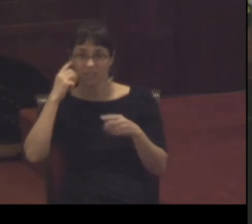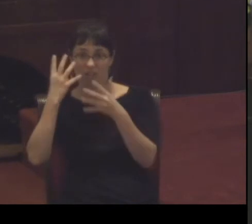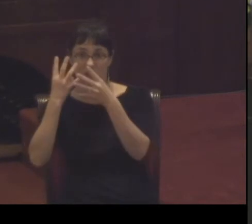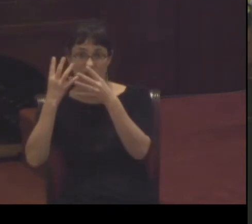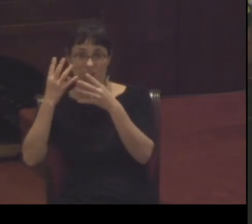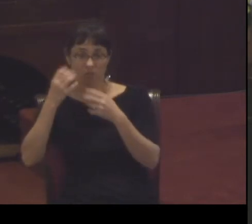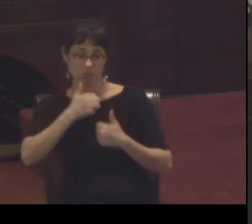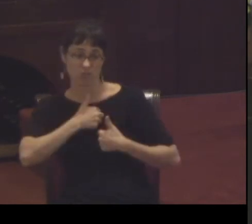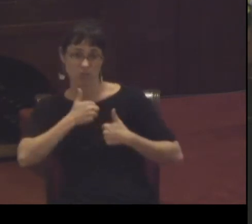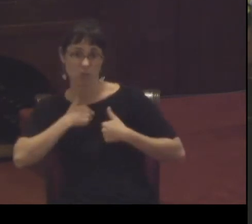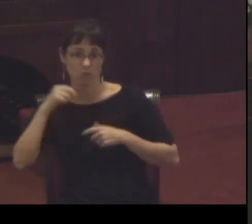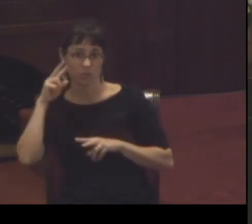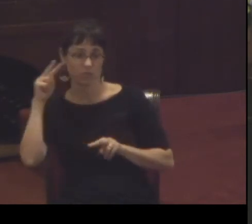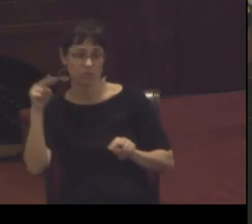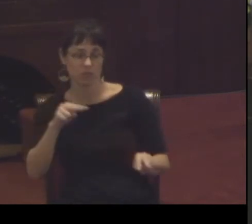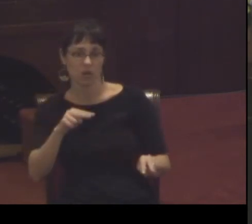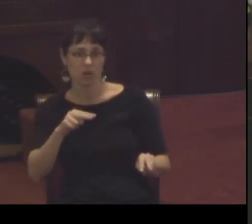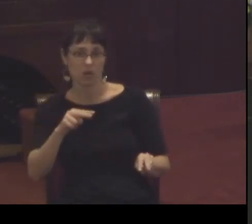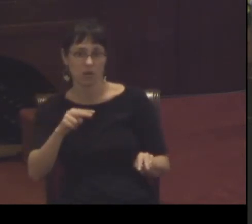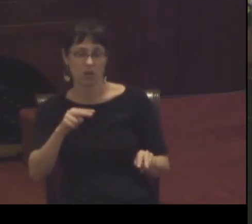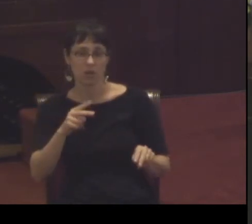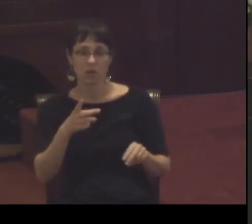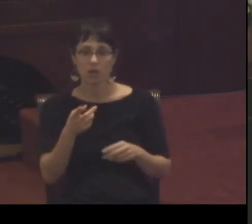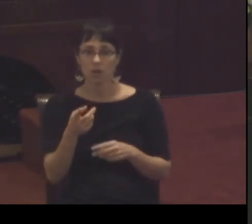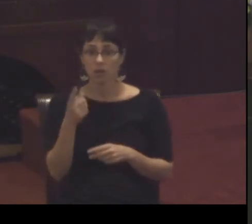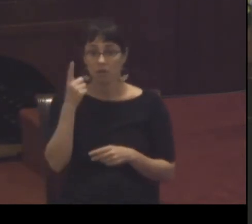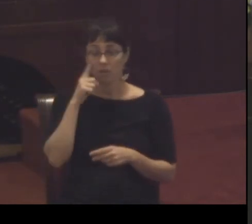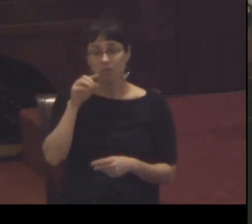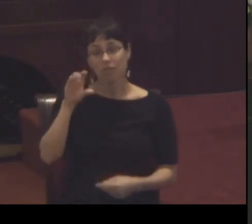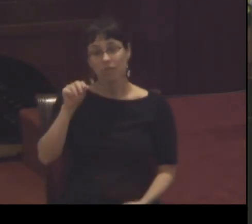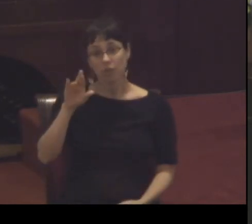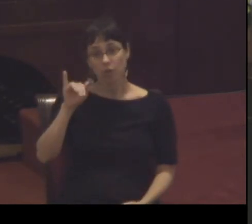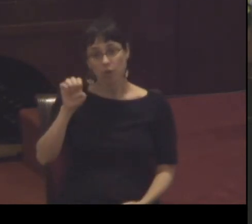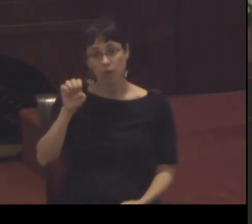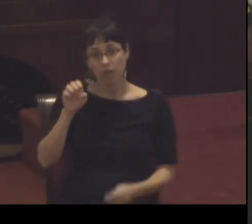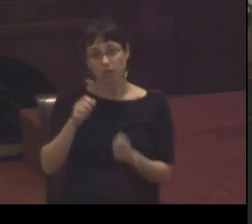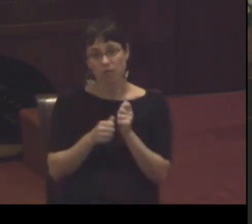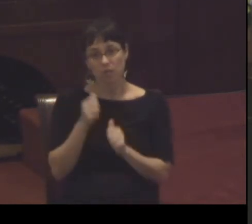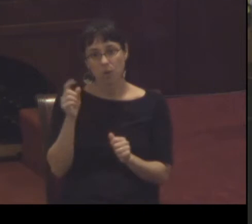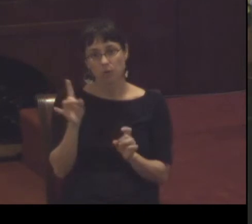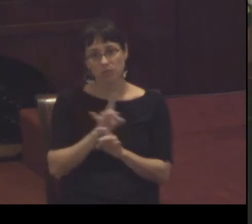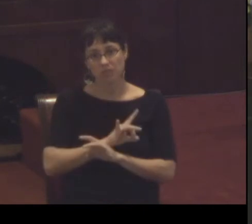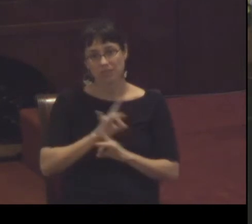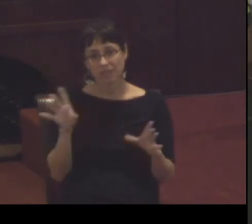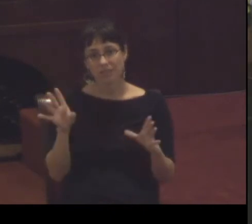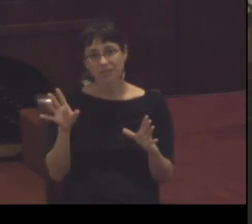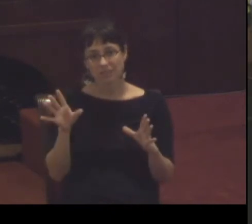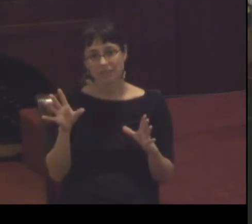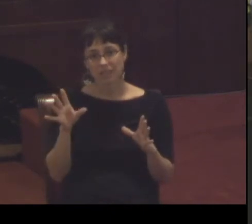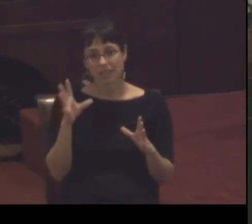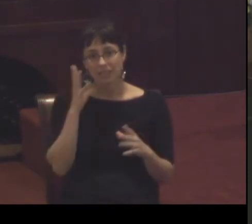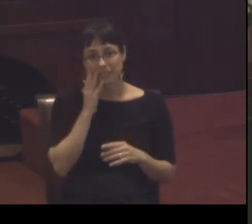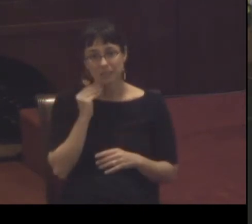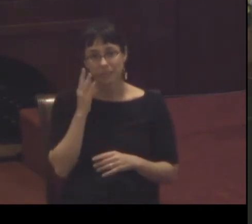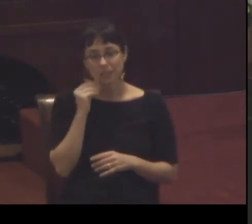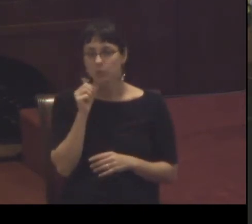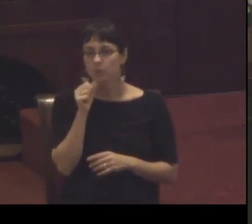one of the most devastating experiences for Corrie was not the torture that she encountered